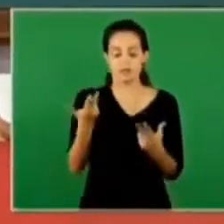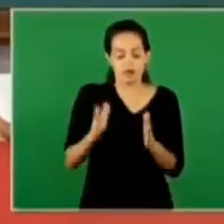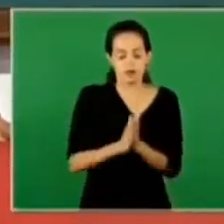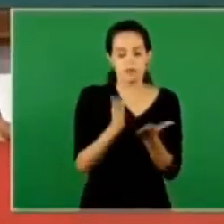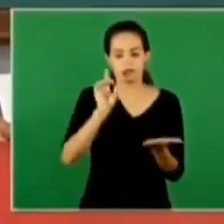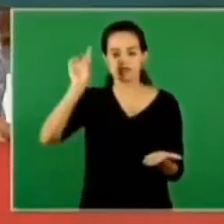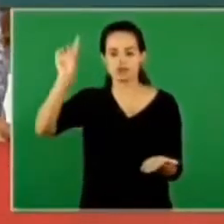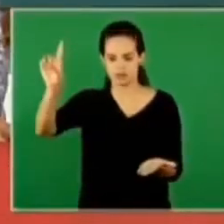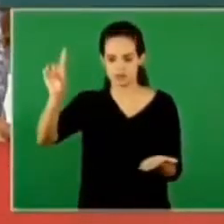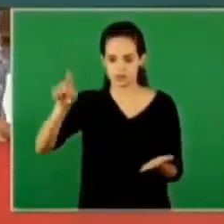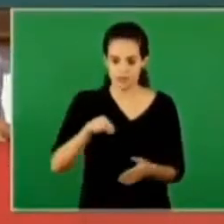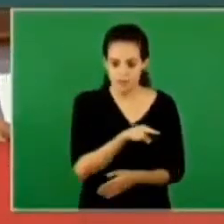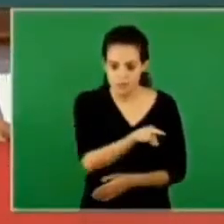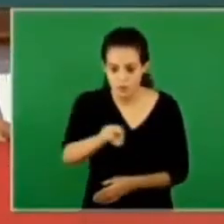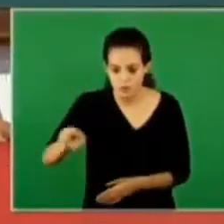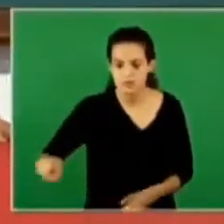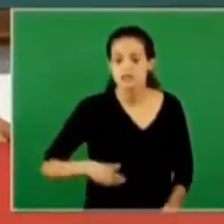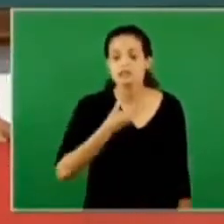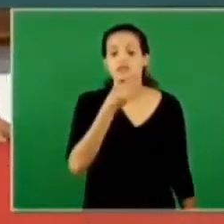youth